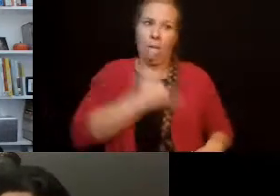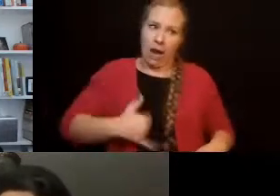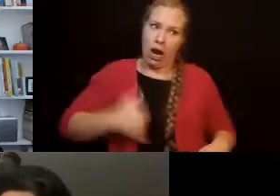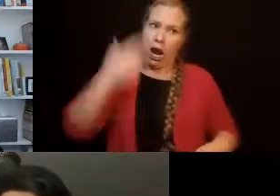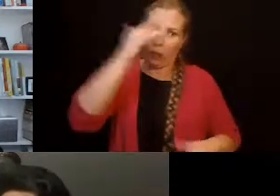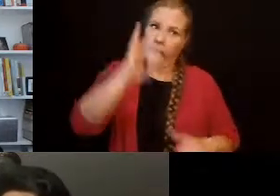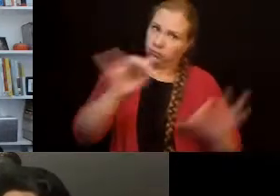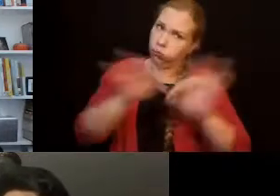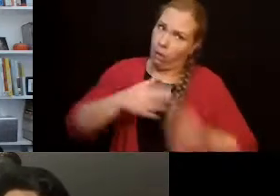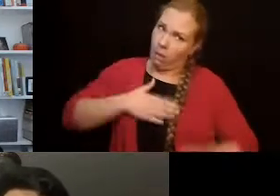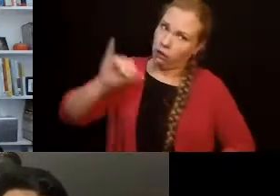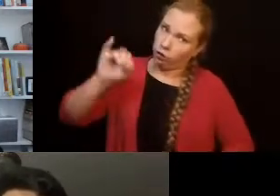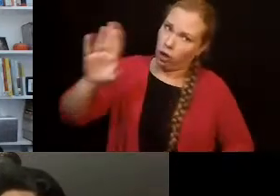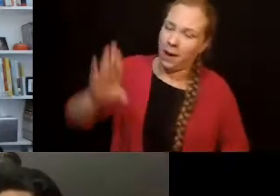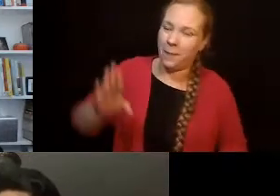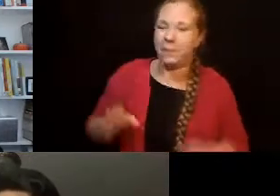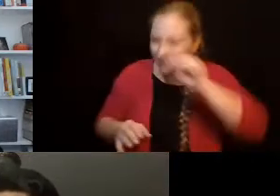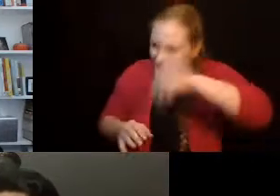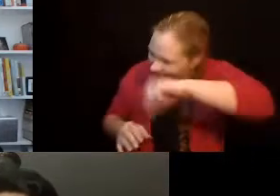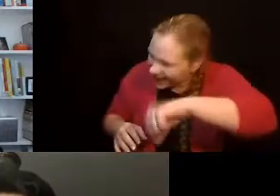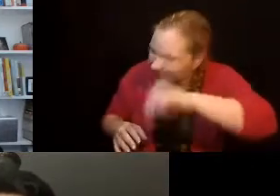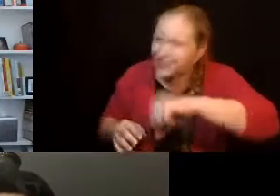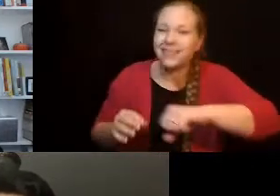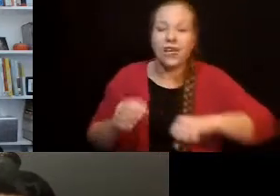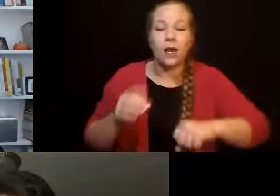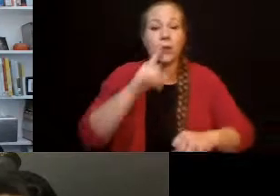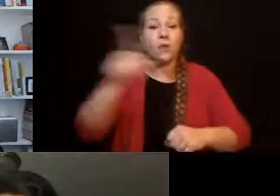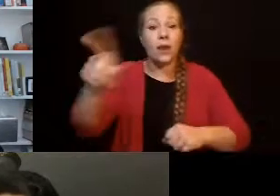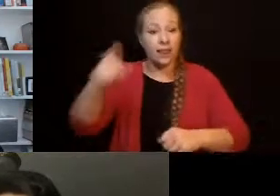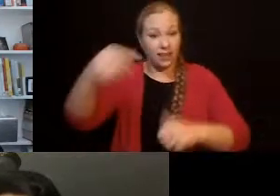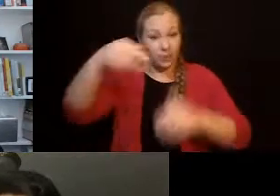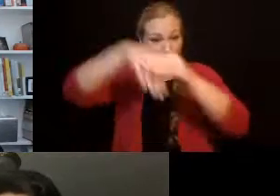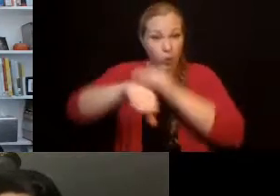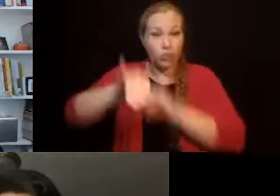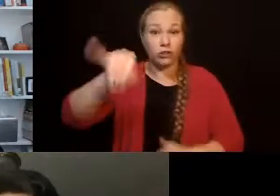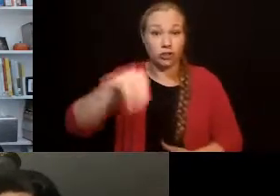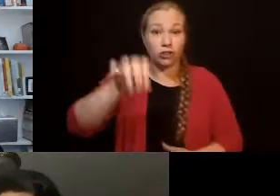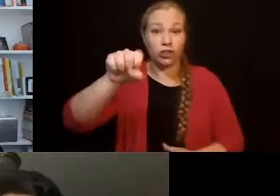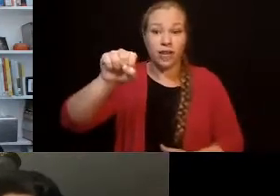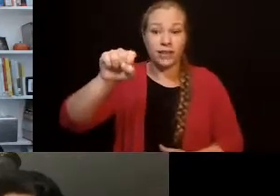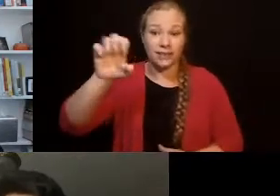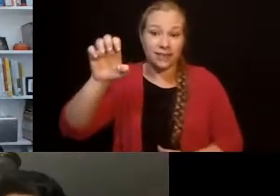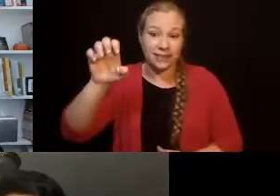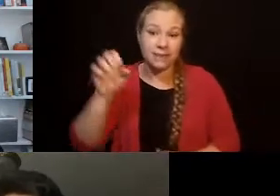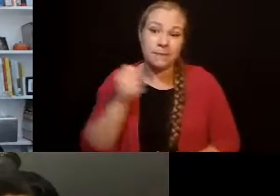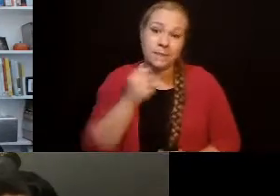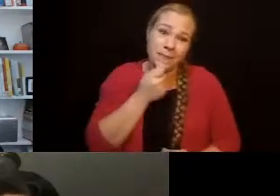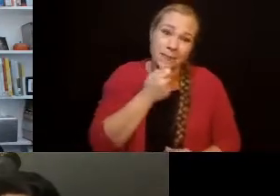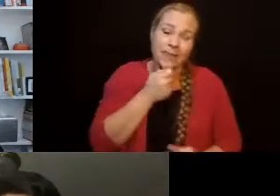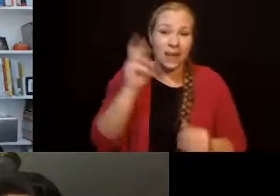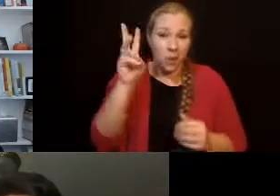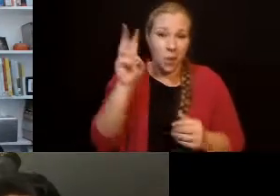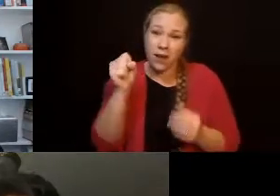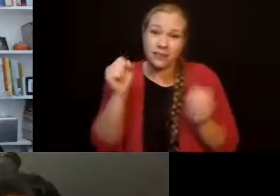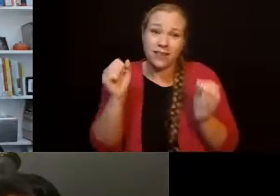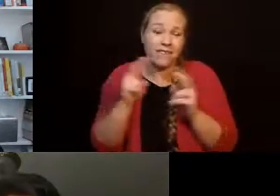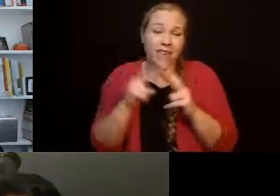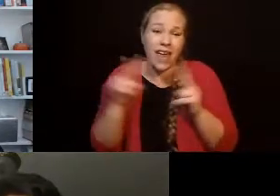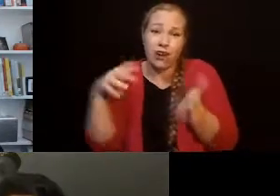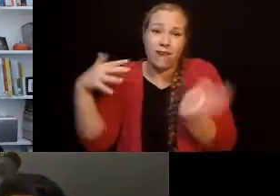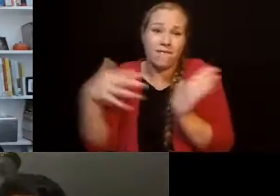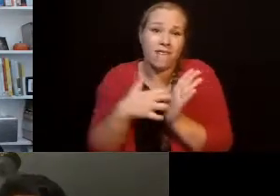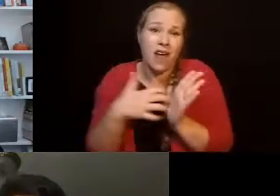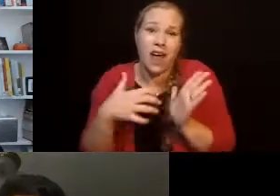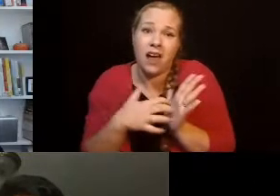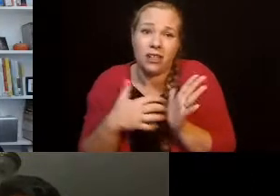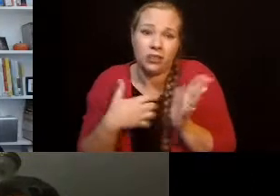Jesse was born, he was really medically fragile. And honestly, he was kind of carried around on a velvet pillow and pretty baby,